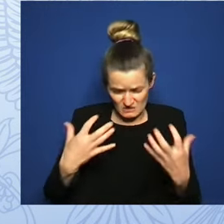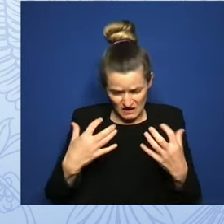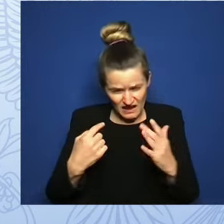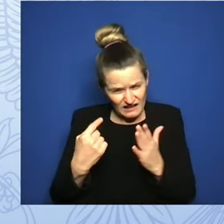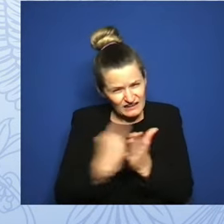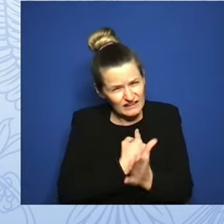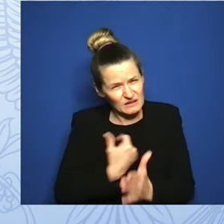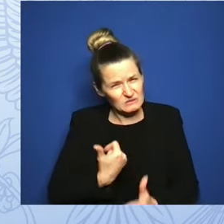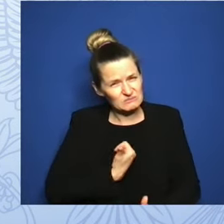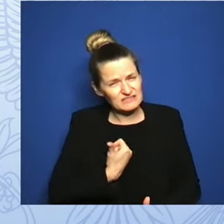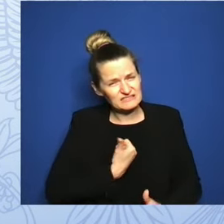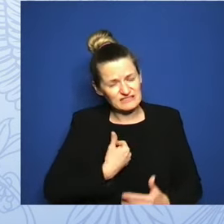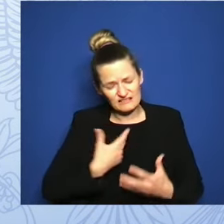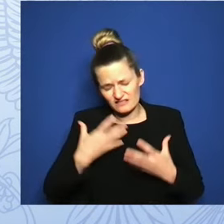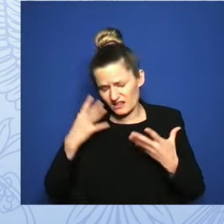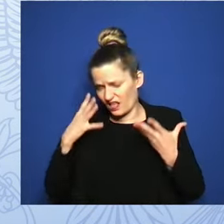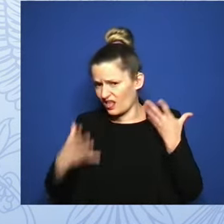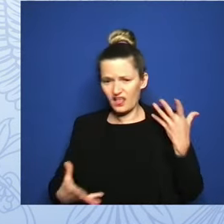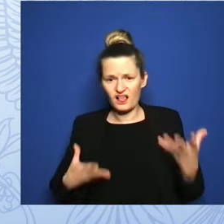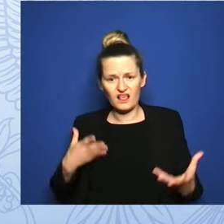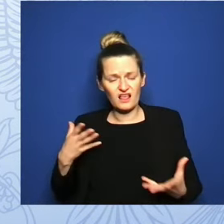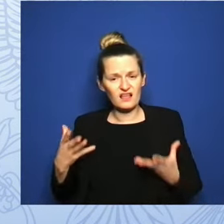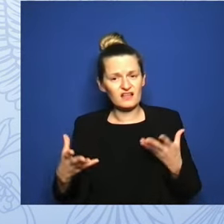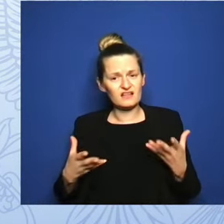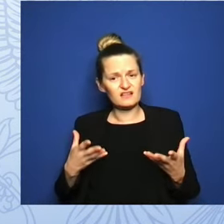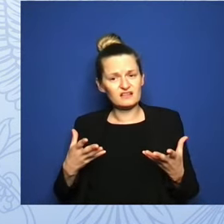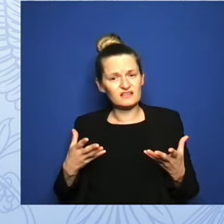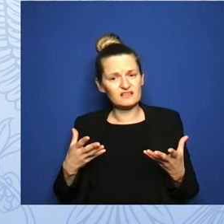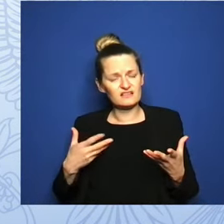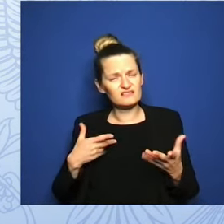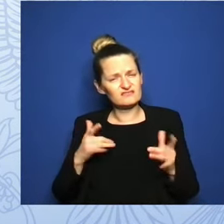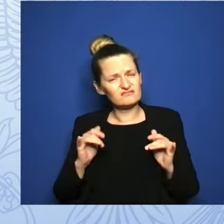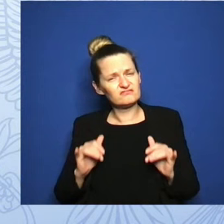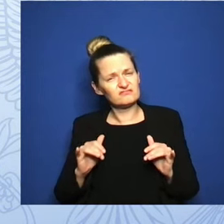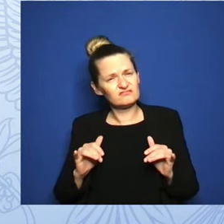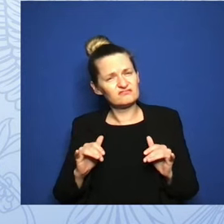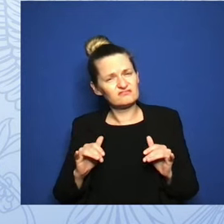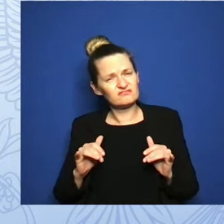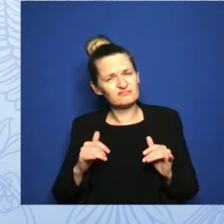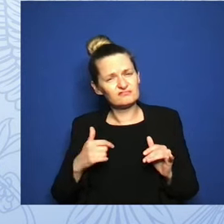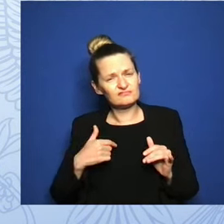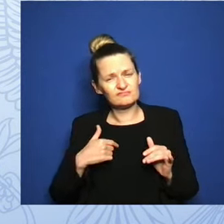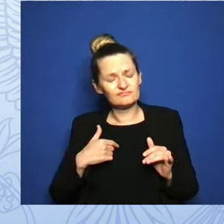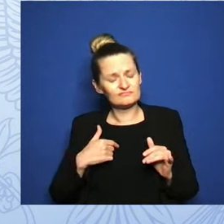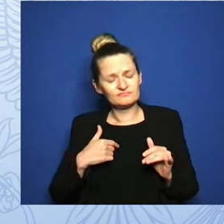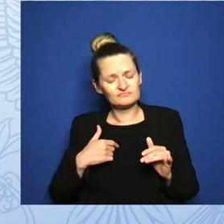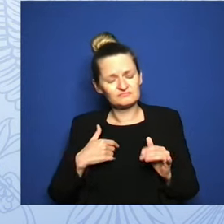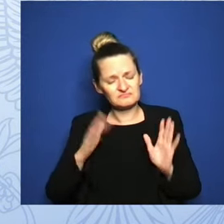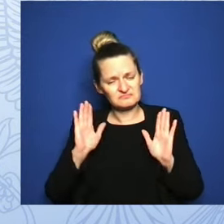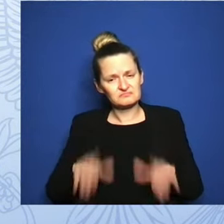next two days, my dear mom wouldn't have to go to the trouble of getting my locks done before the funeral.